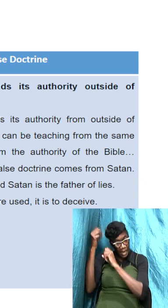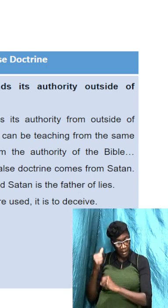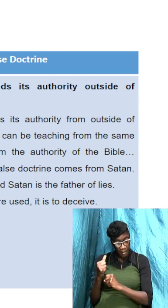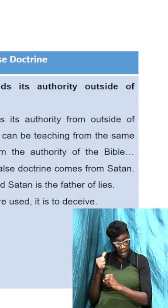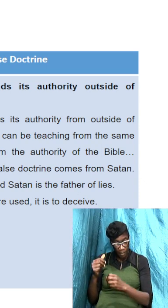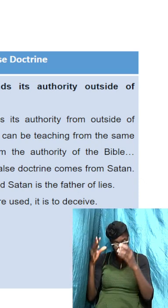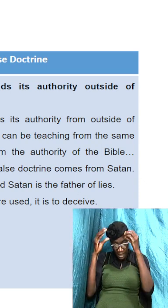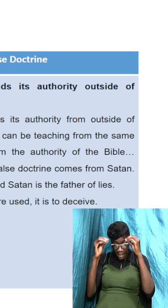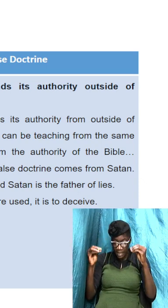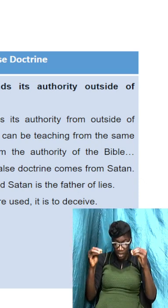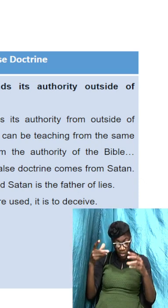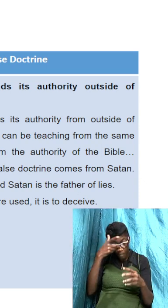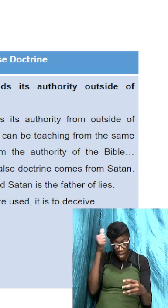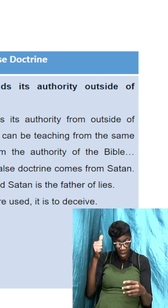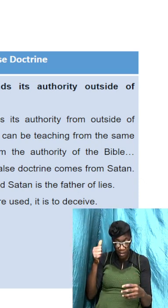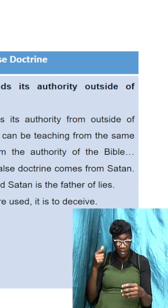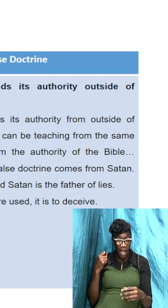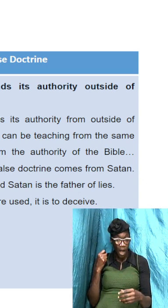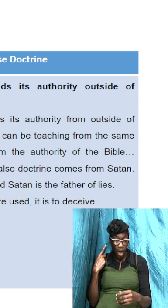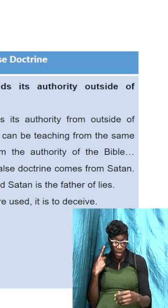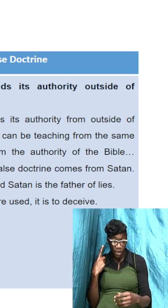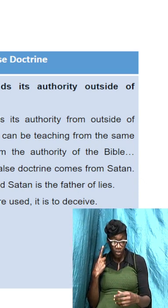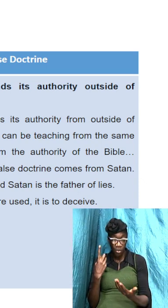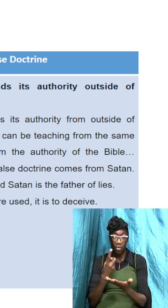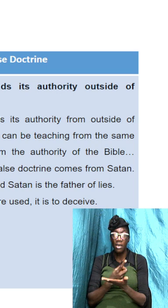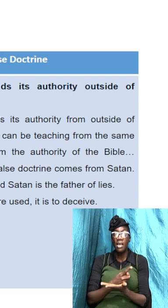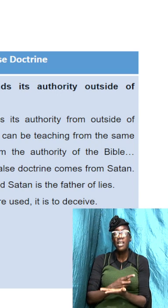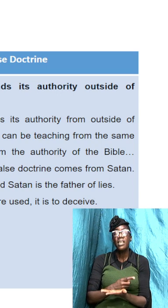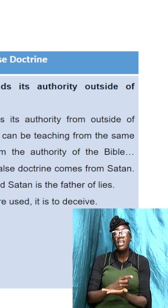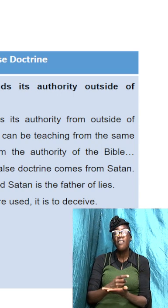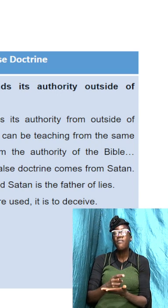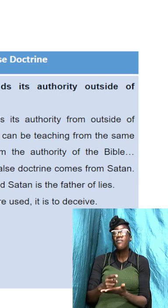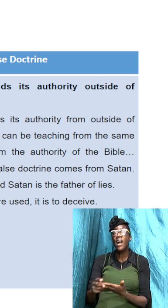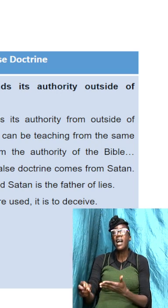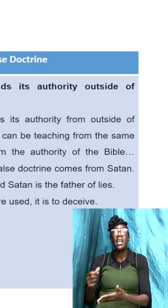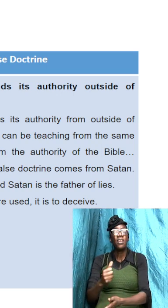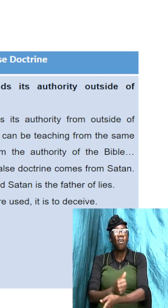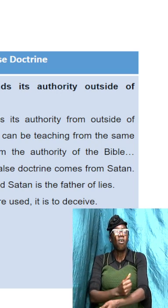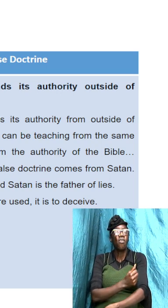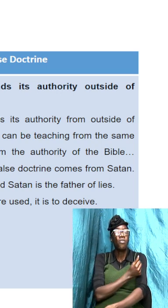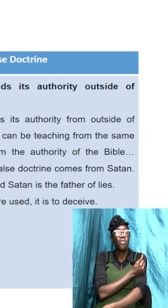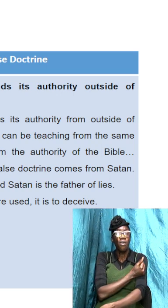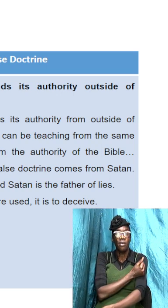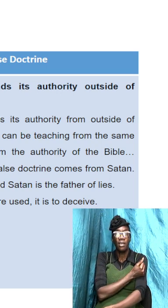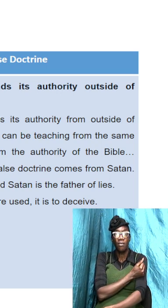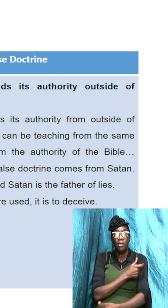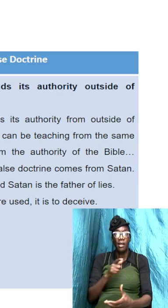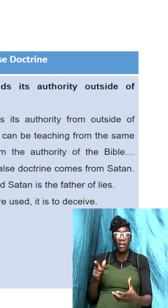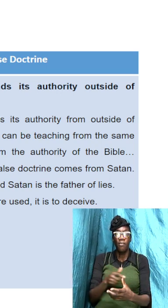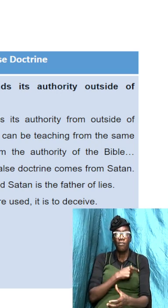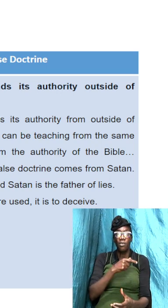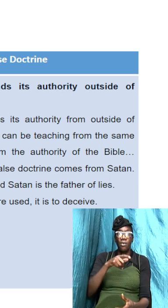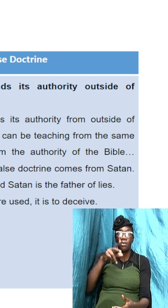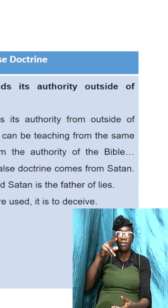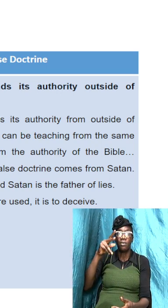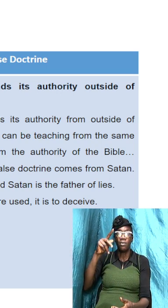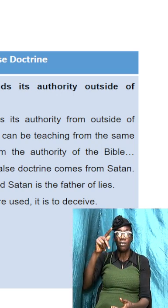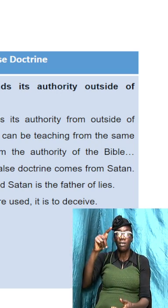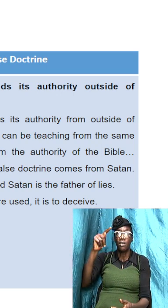understood its divine authority first Thessalonians 2